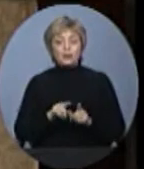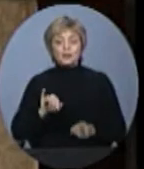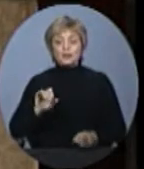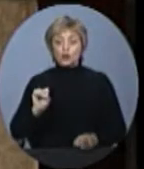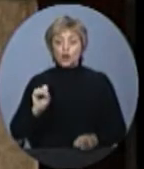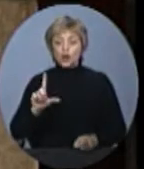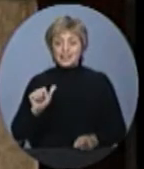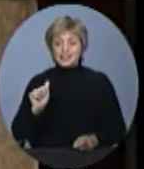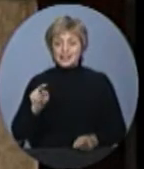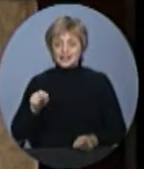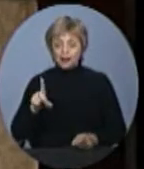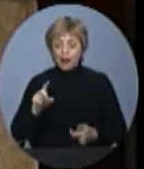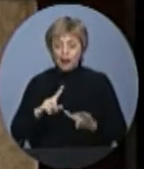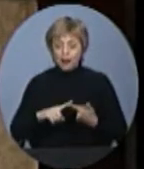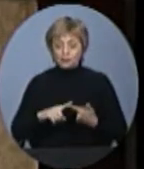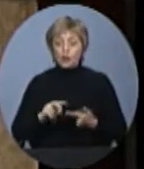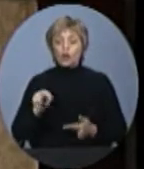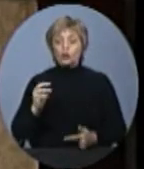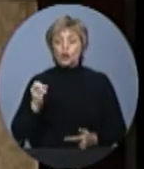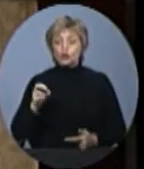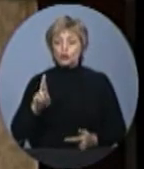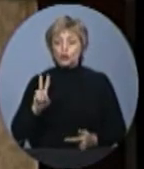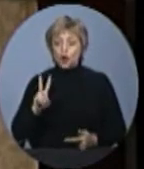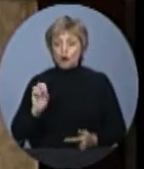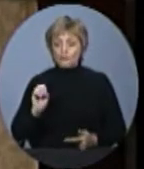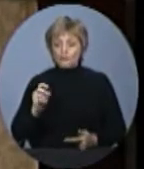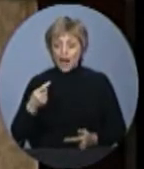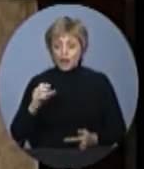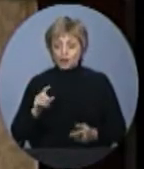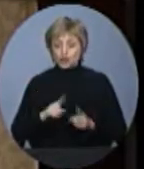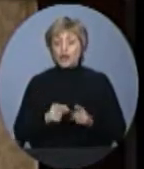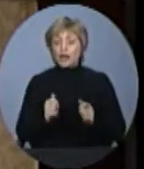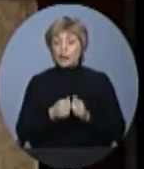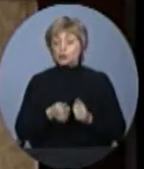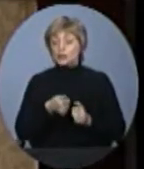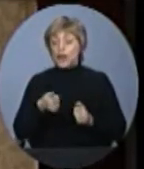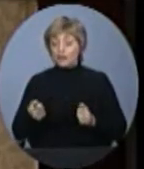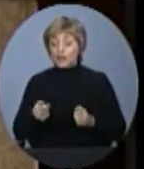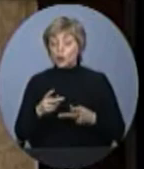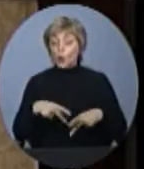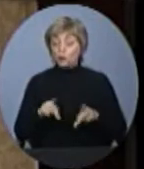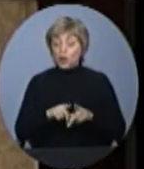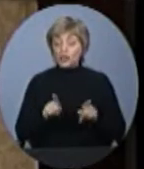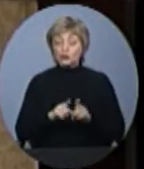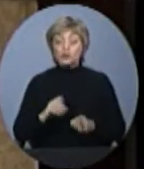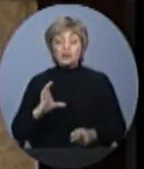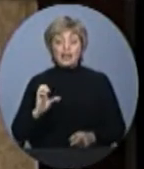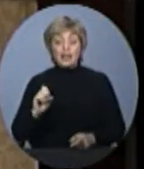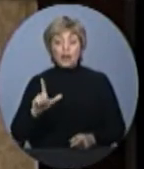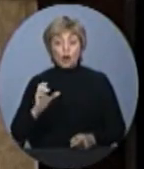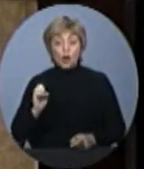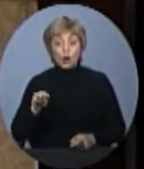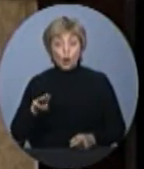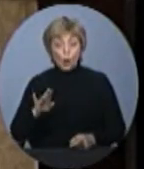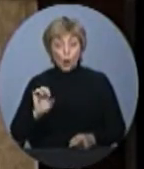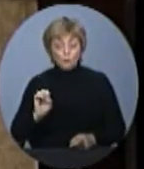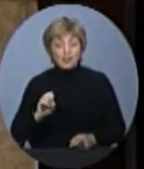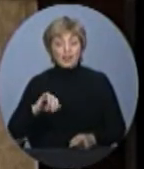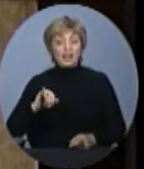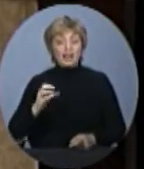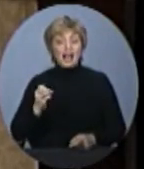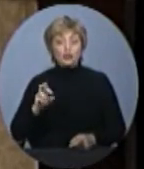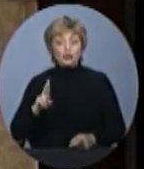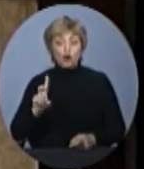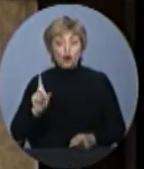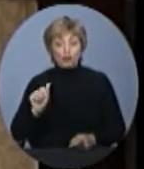doors for Canadian exporters, encourage economic growth and create jobs. That is an impressive record. Can the Parliamentary Secretary to the Ministry